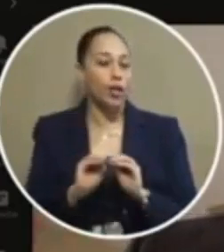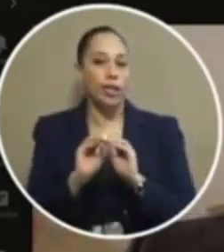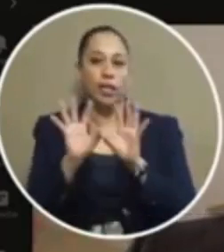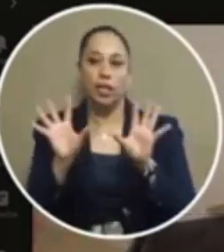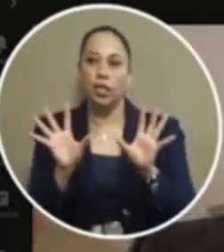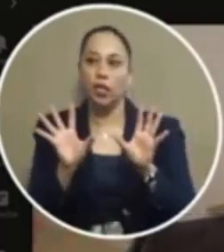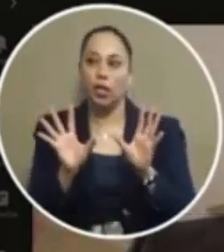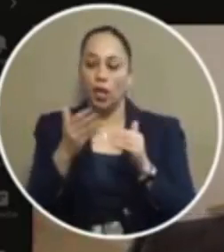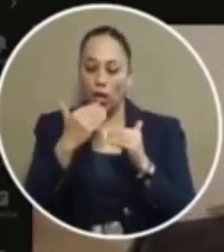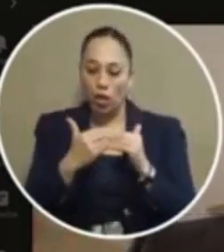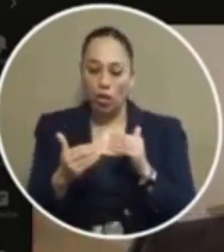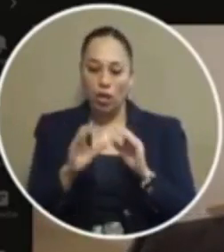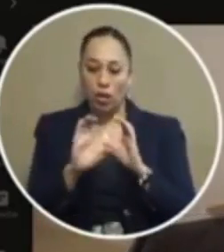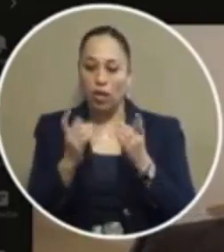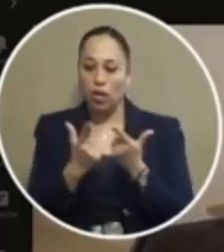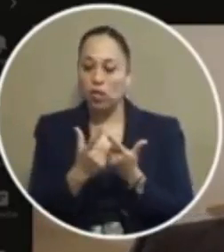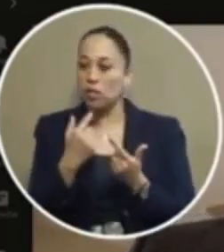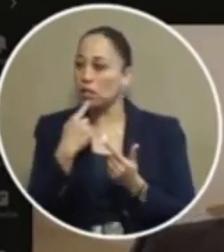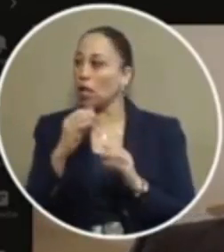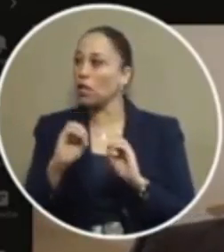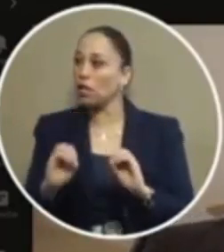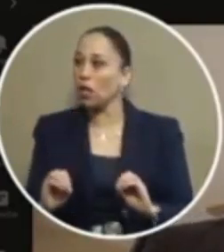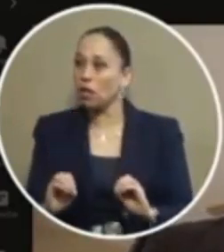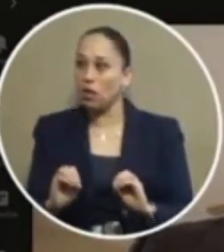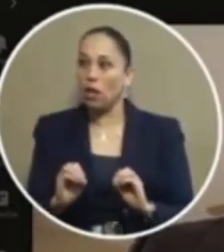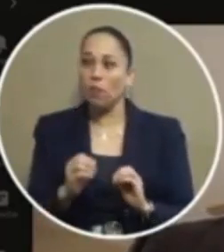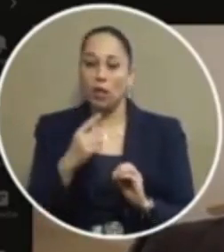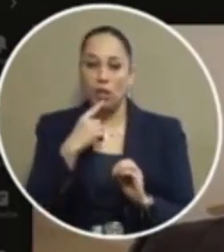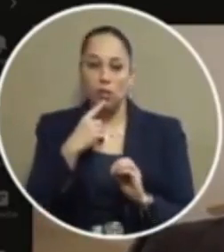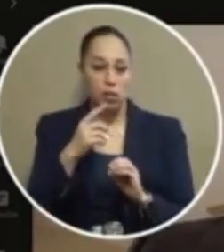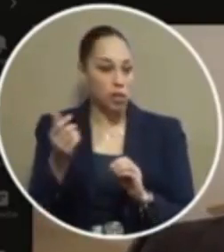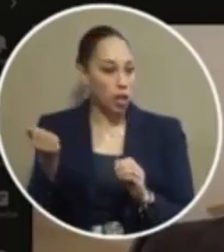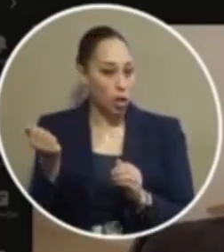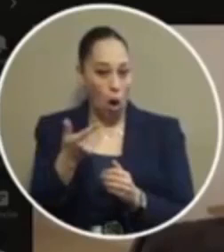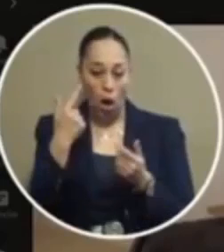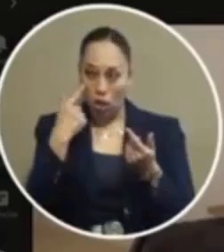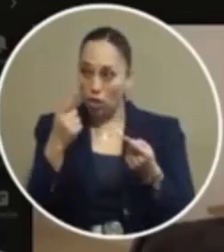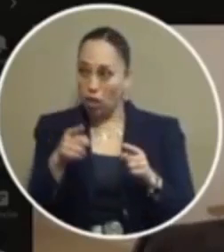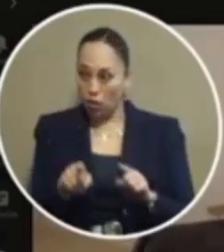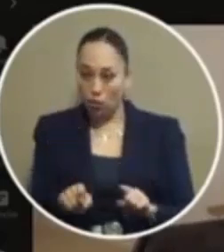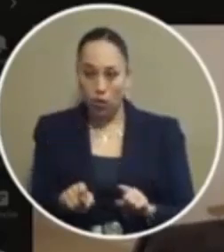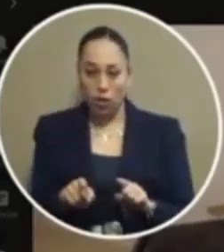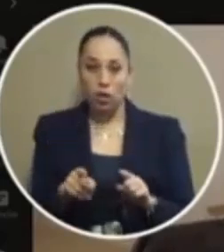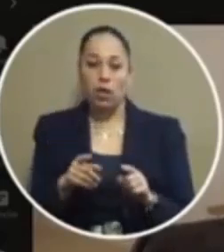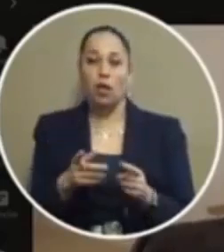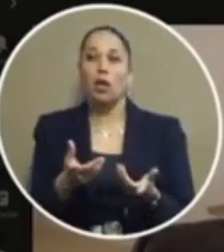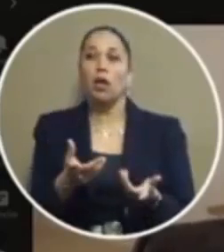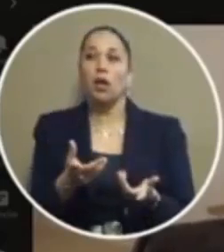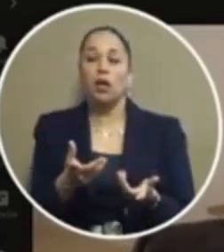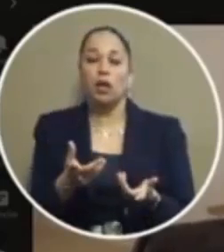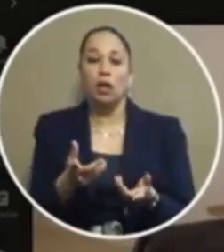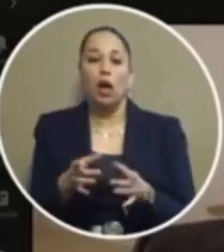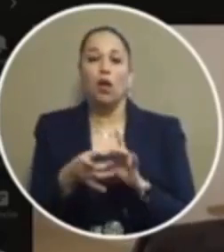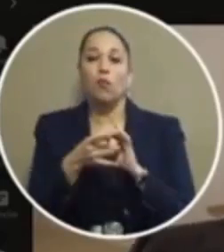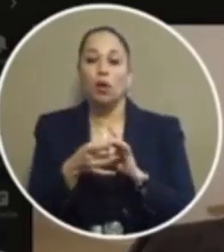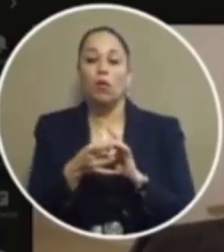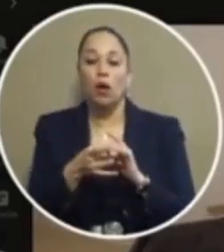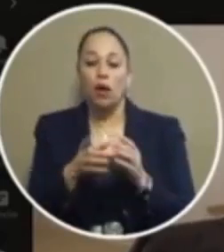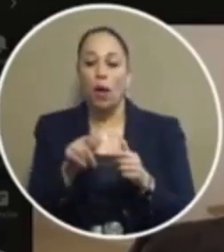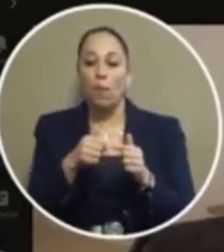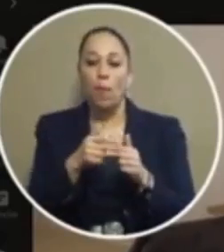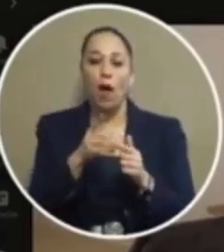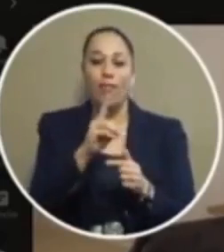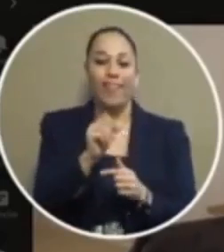the rest of the council has not saying anything so i'm going to take that as unanimity and so i'm taking the direction to be regardless of the data